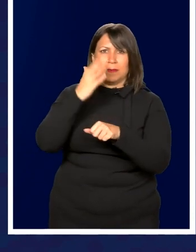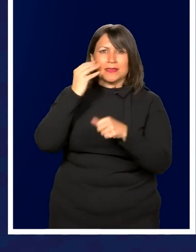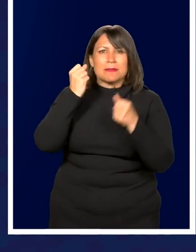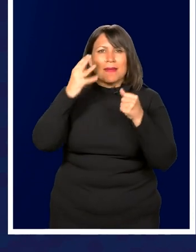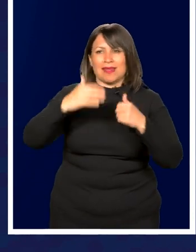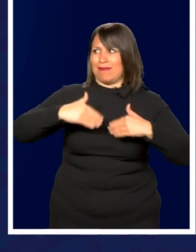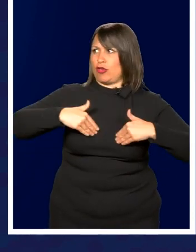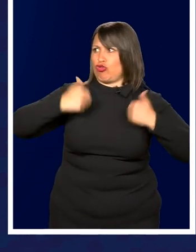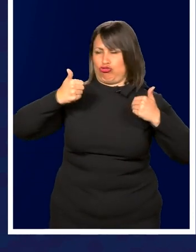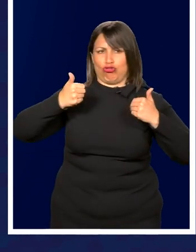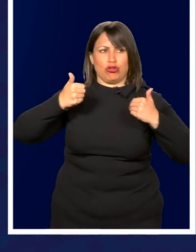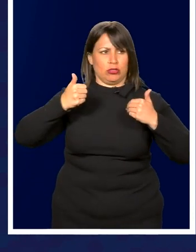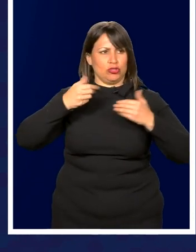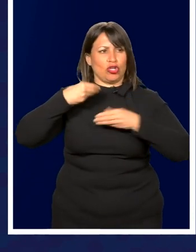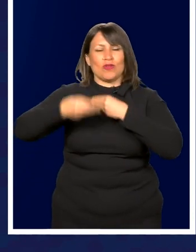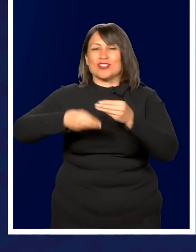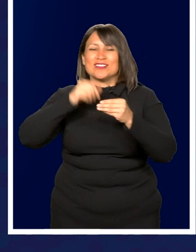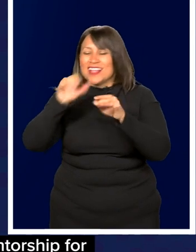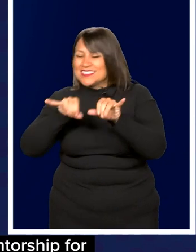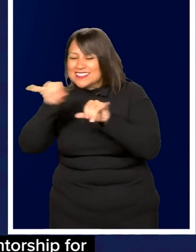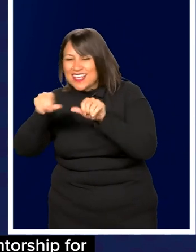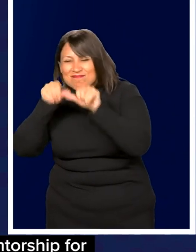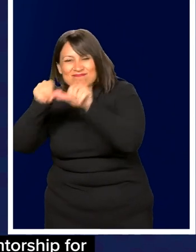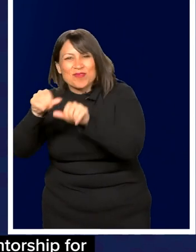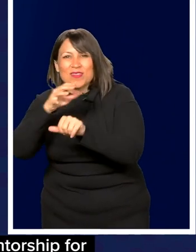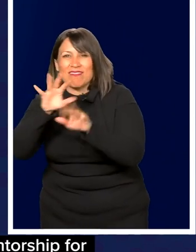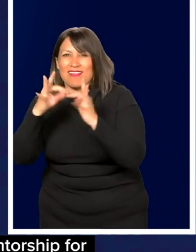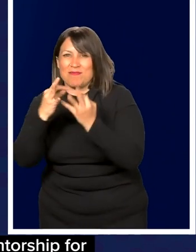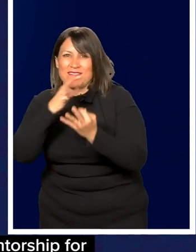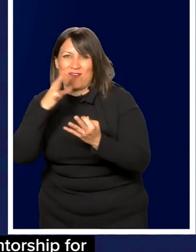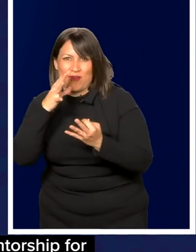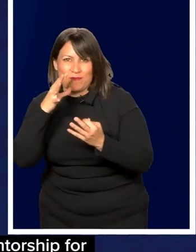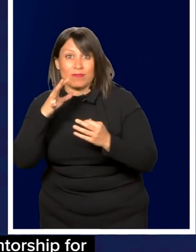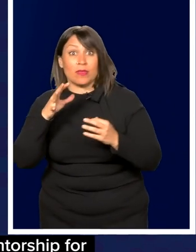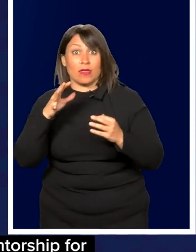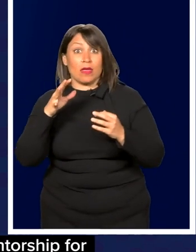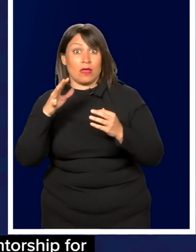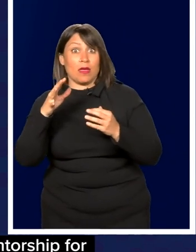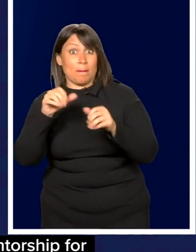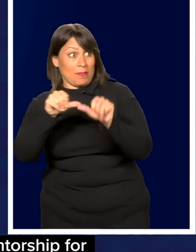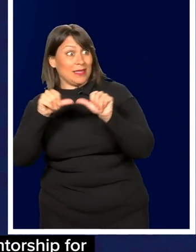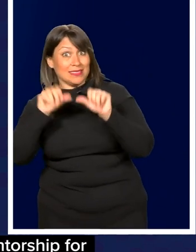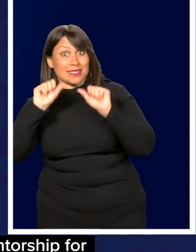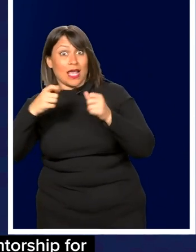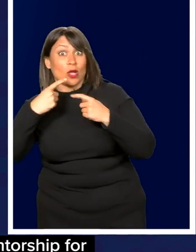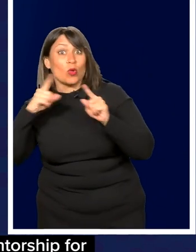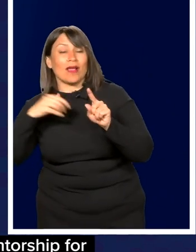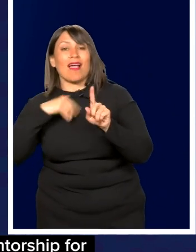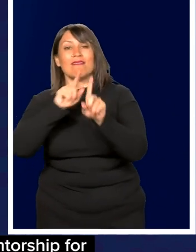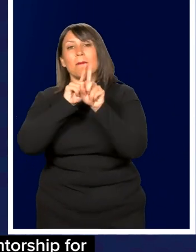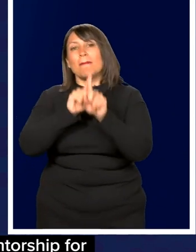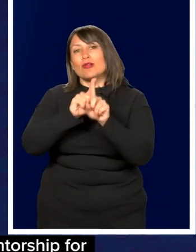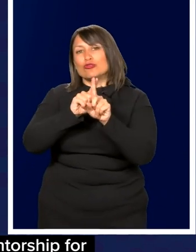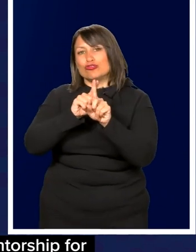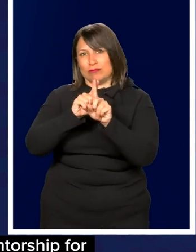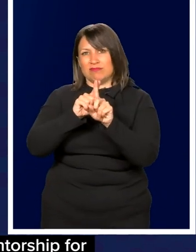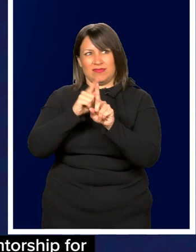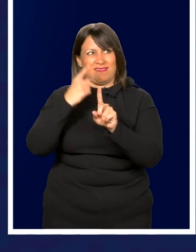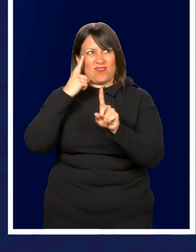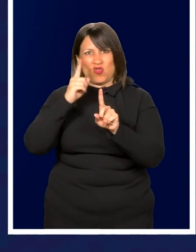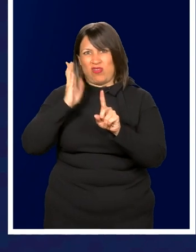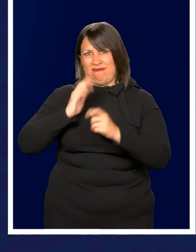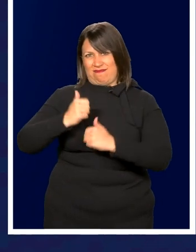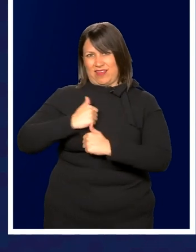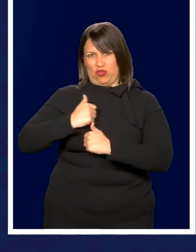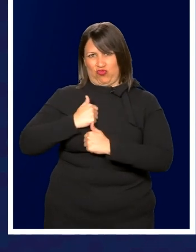generation are not staying with the family farm. And those places where it can work, there's a mentorship for veterans that go into the Ag